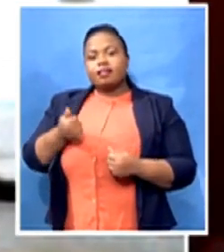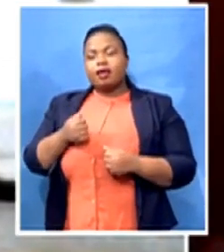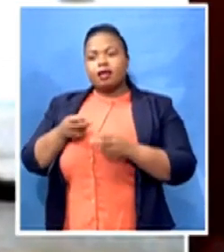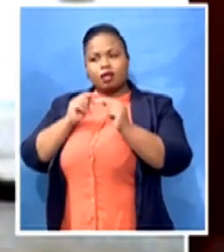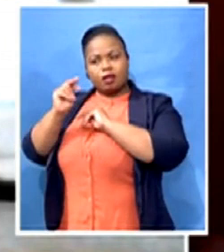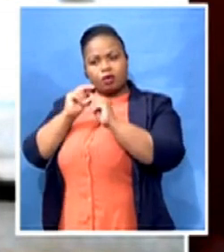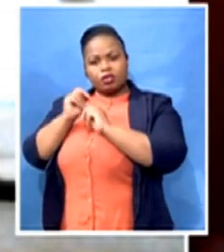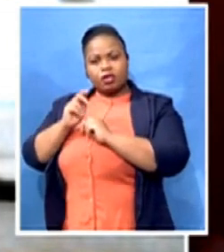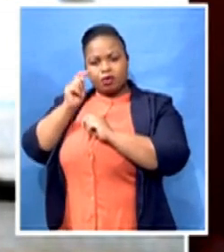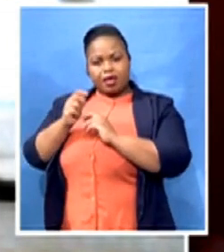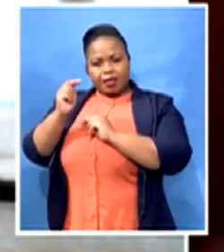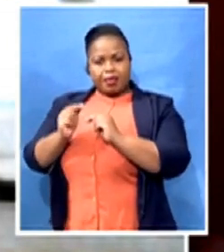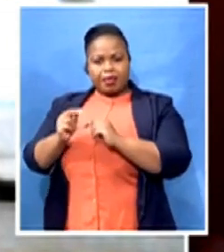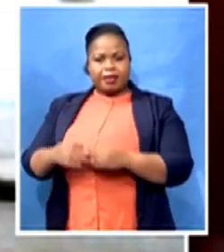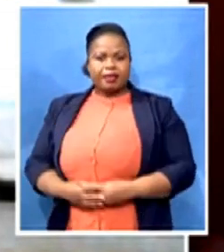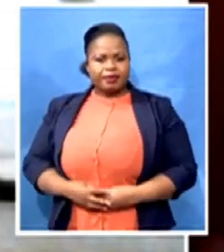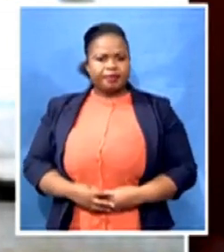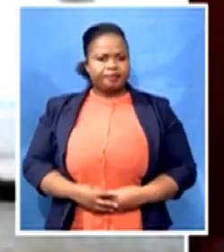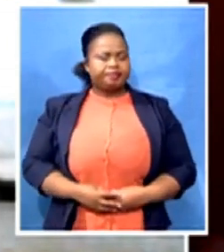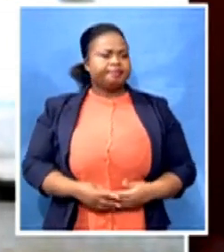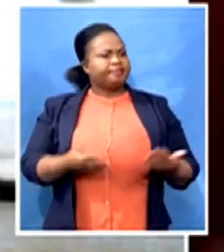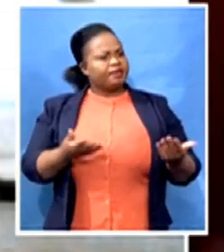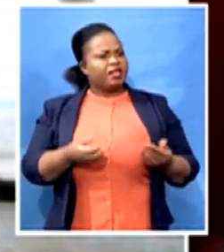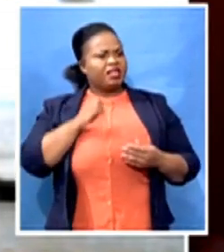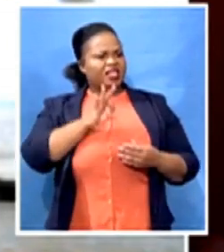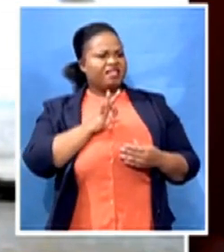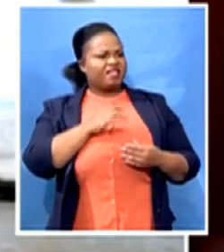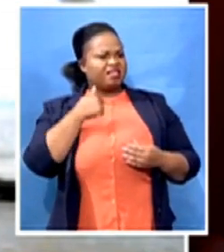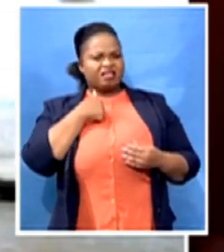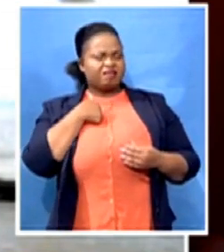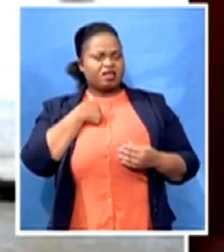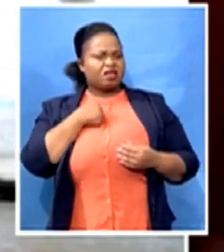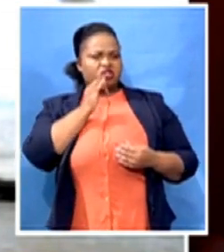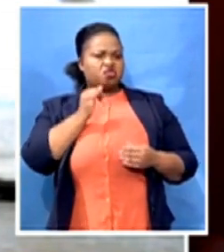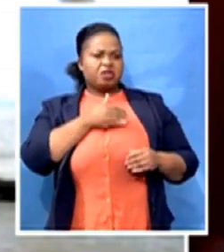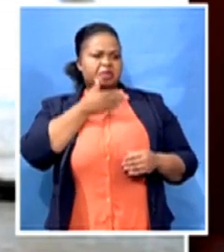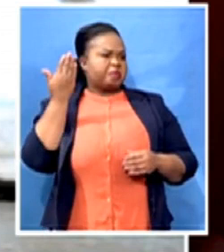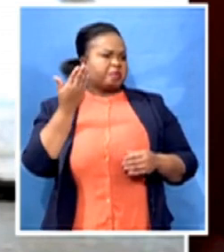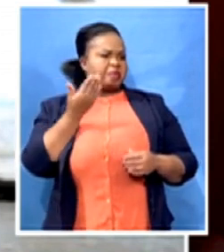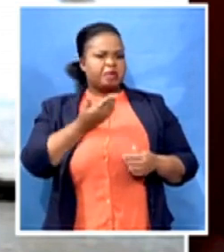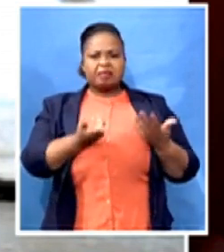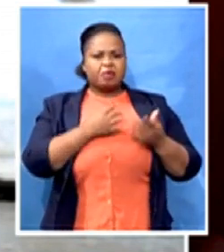what are the implications of not having insurance cover for bank financed assets?